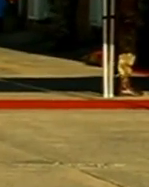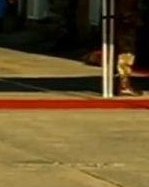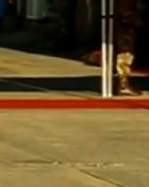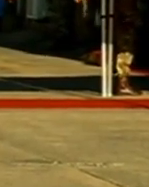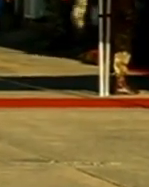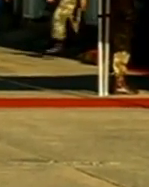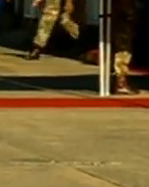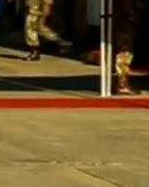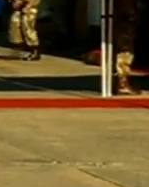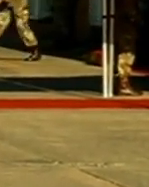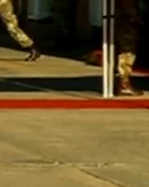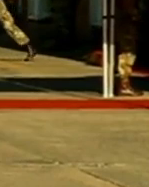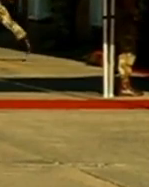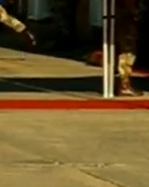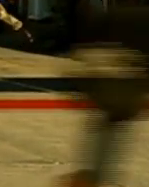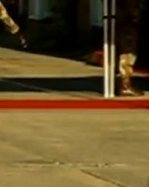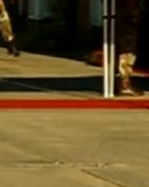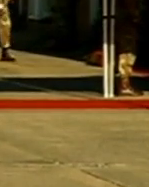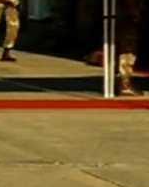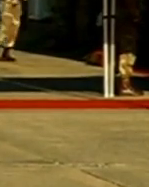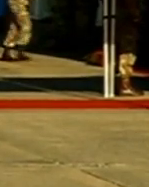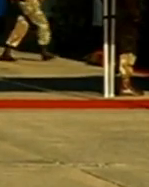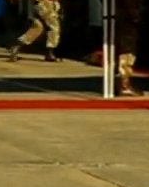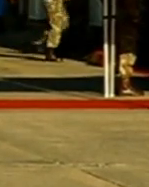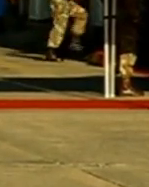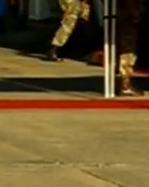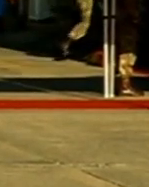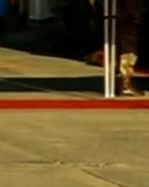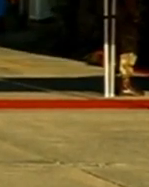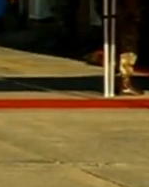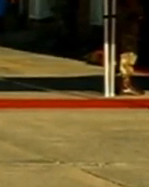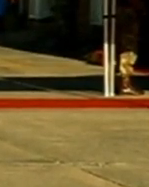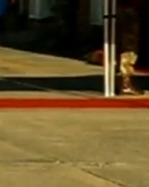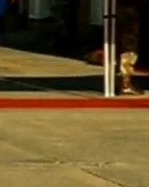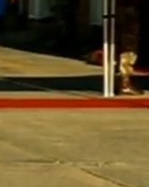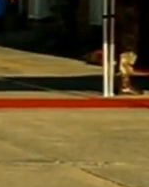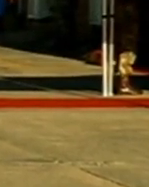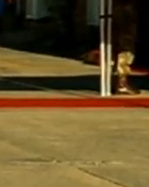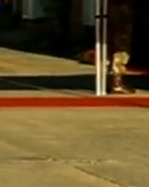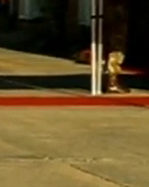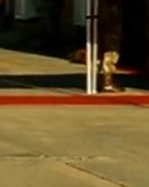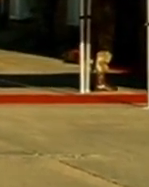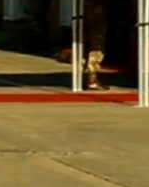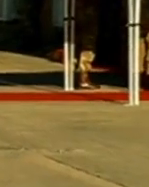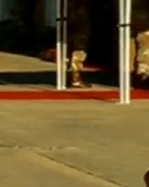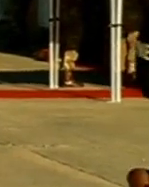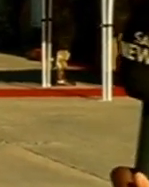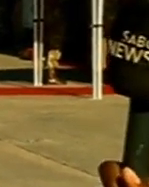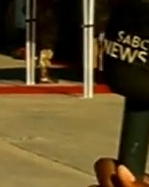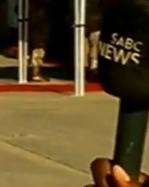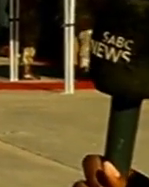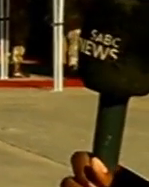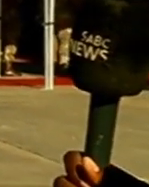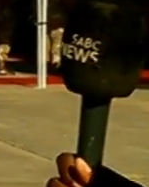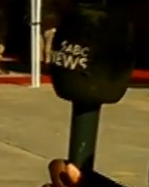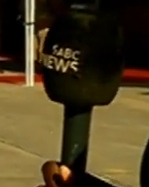the ground and try to give. We know that it's not on today's programme but you've also been involved